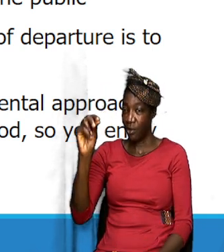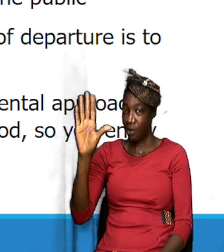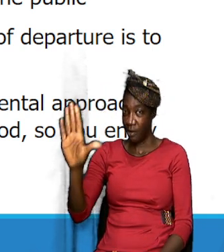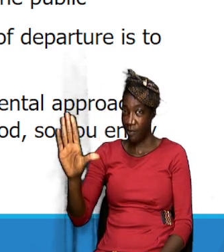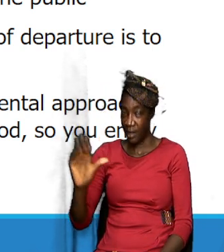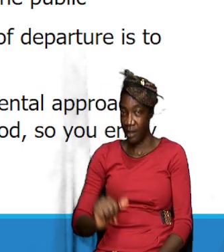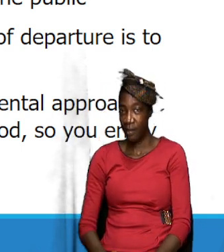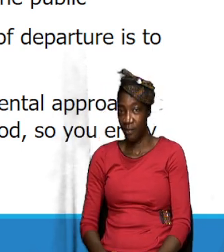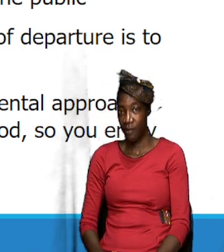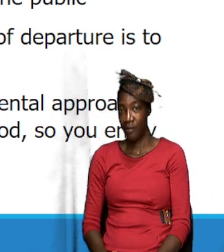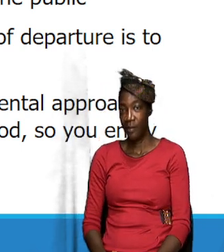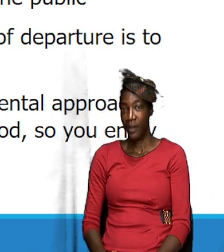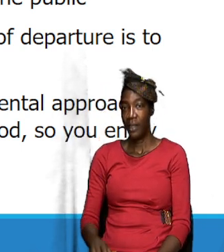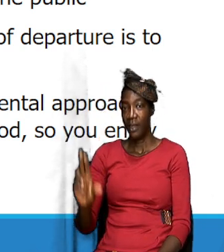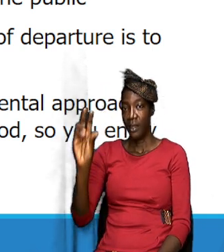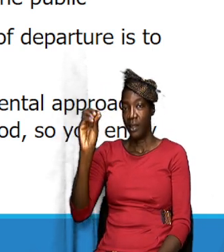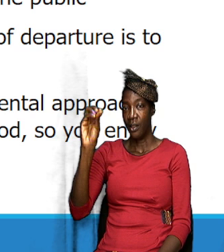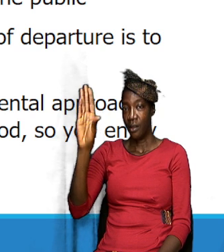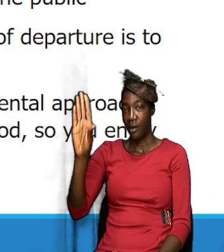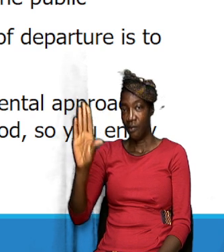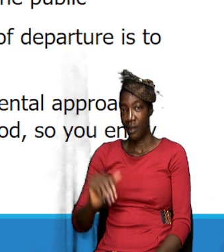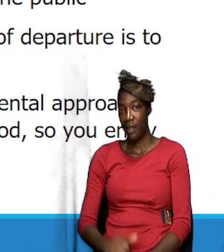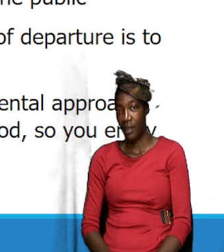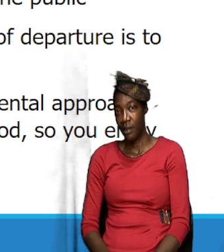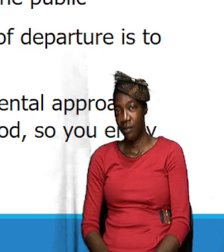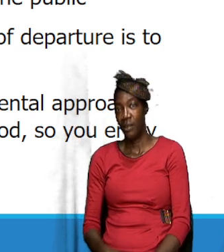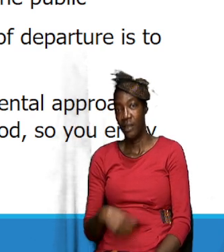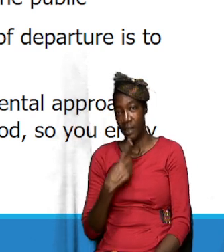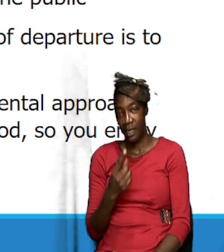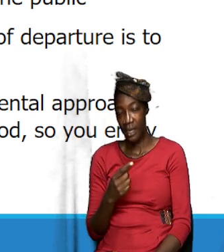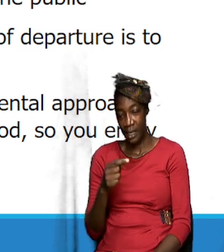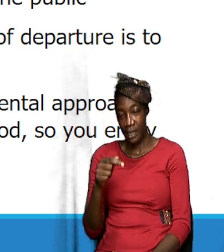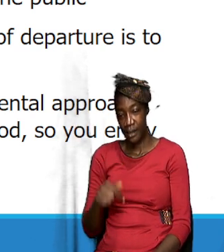So Mark 1 and verse 35 states